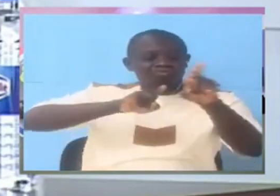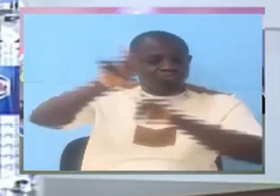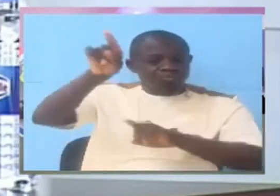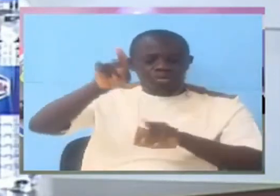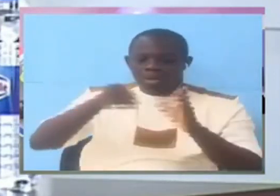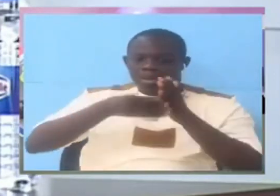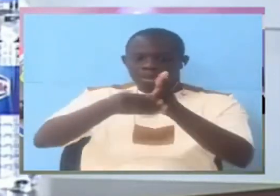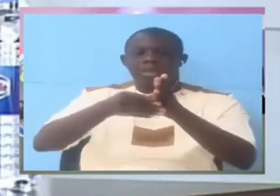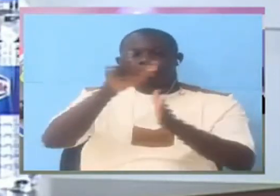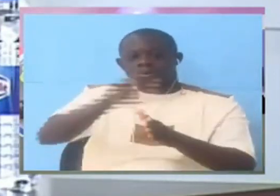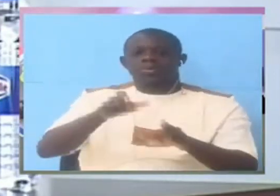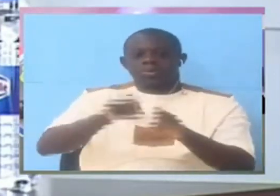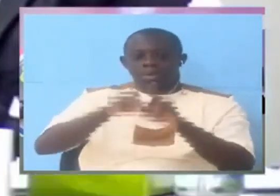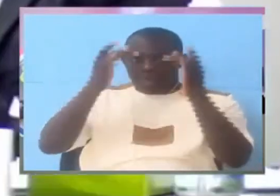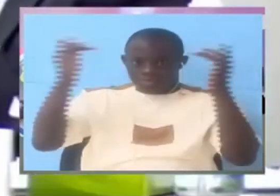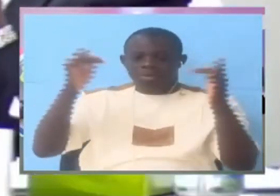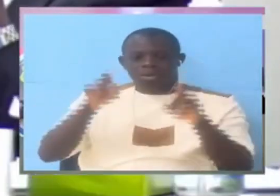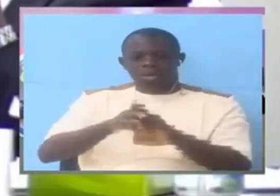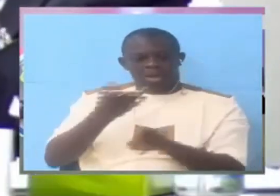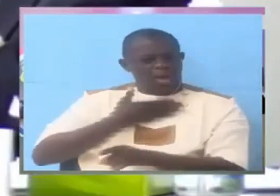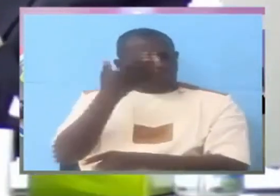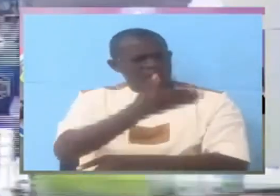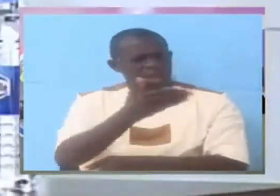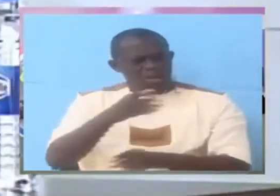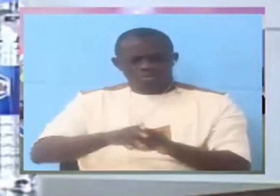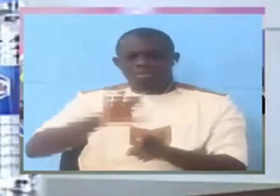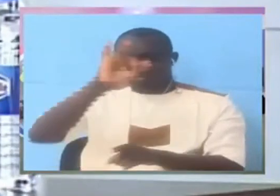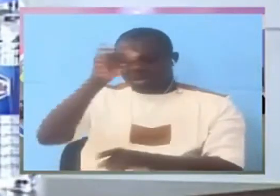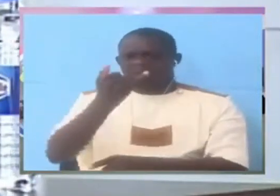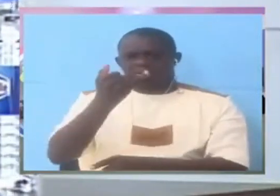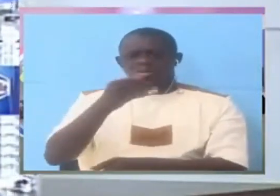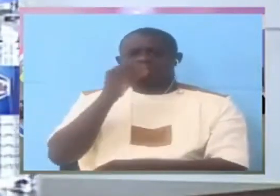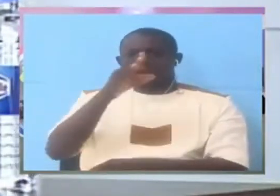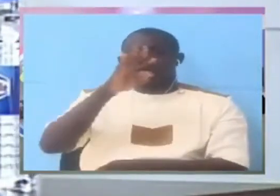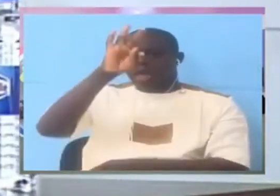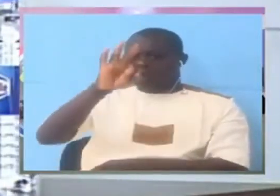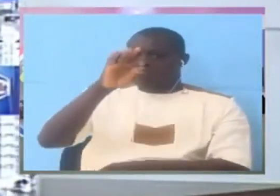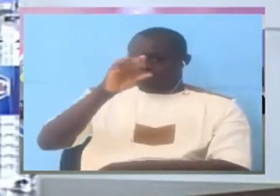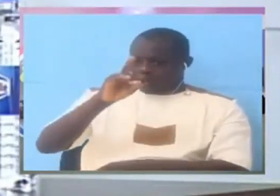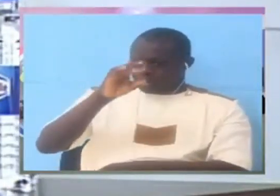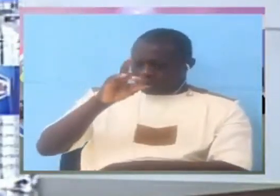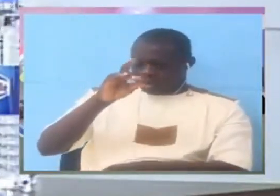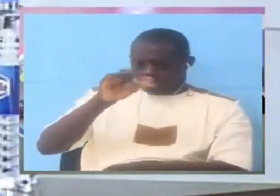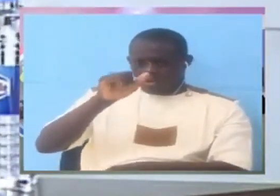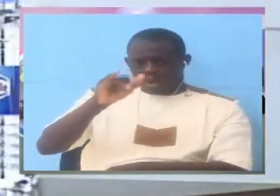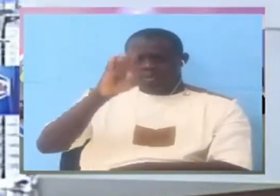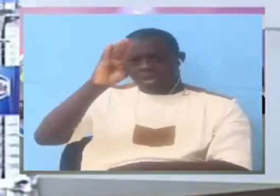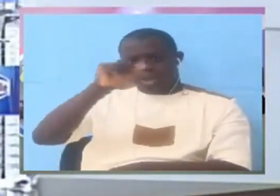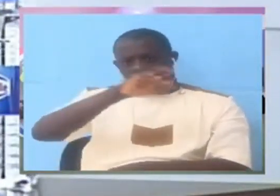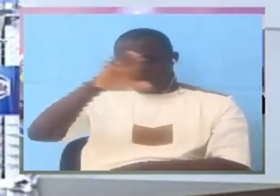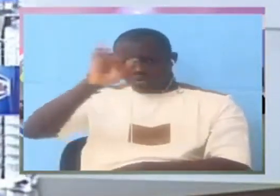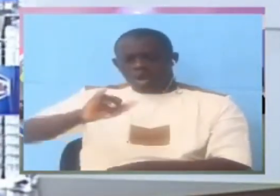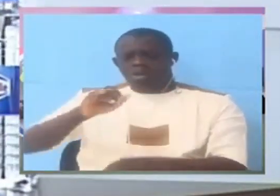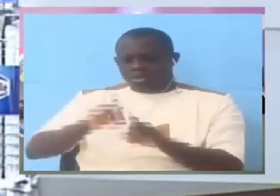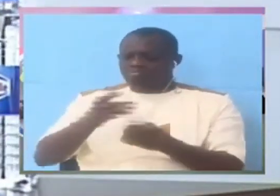expert? Was there any? Yes They said it was for the body You see here say again Individual difference comes in They may see him as an